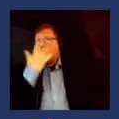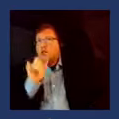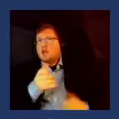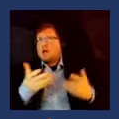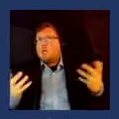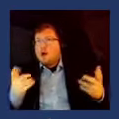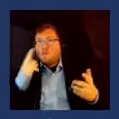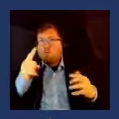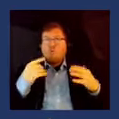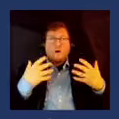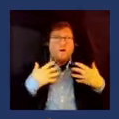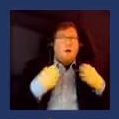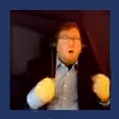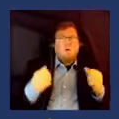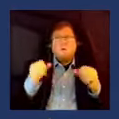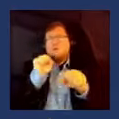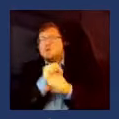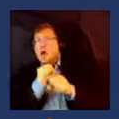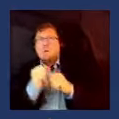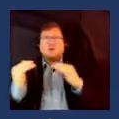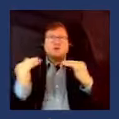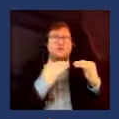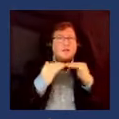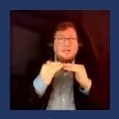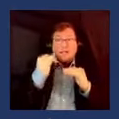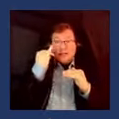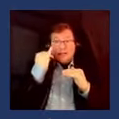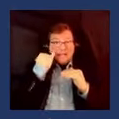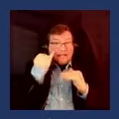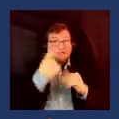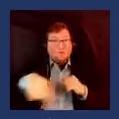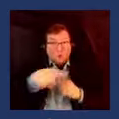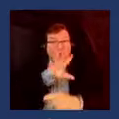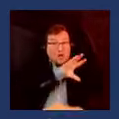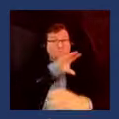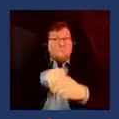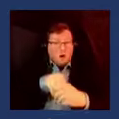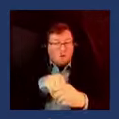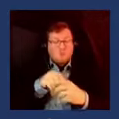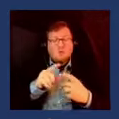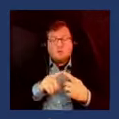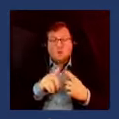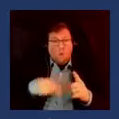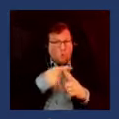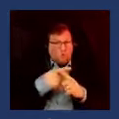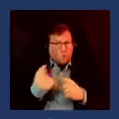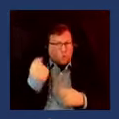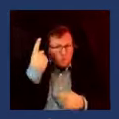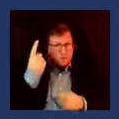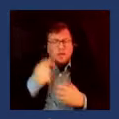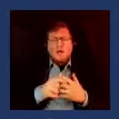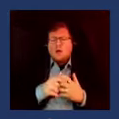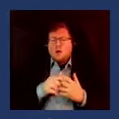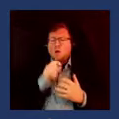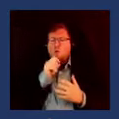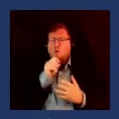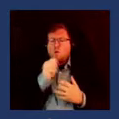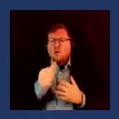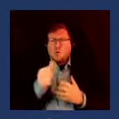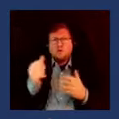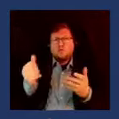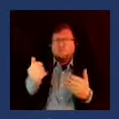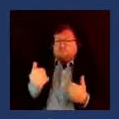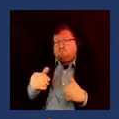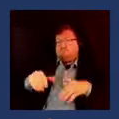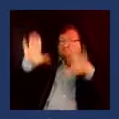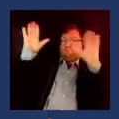citizens are active when we understand that we don't leave this to the high and mighty but all